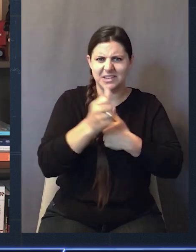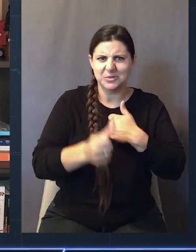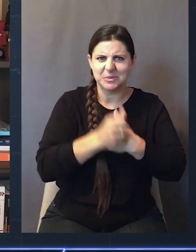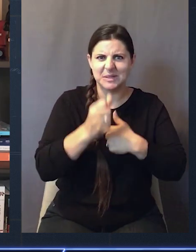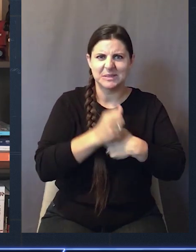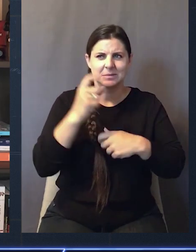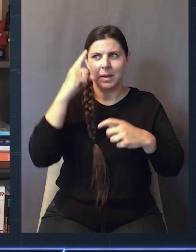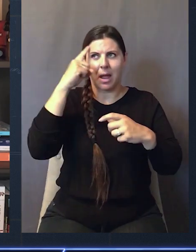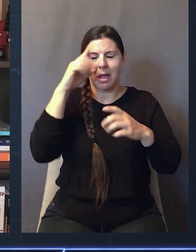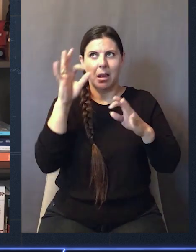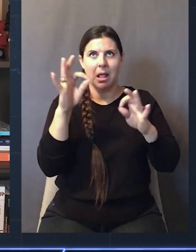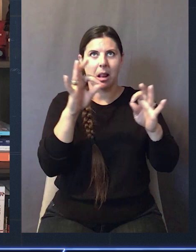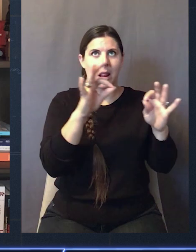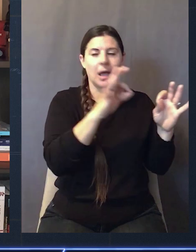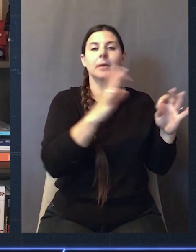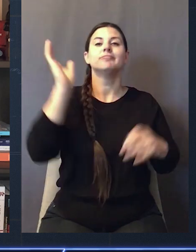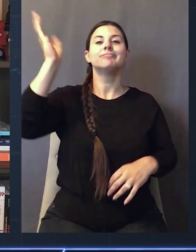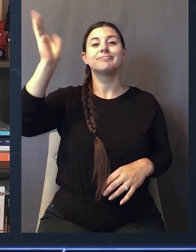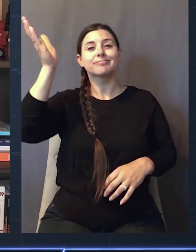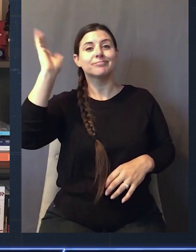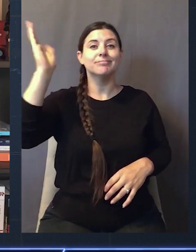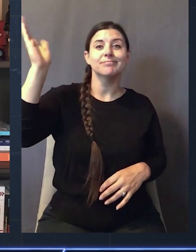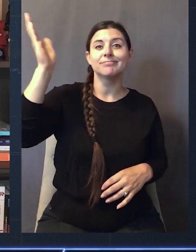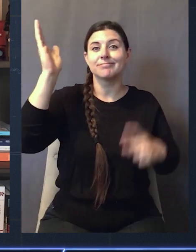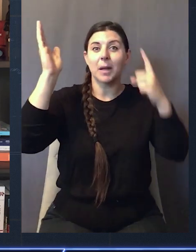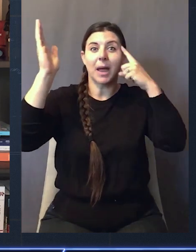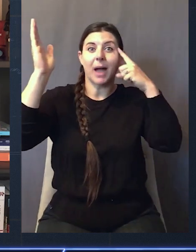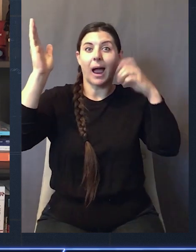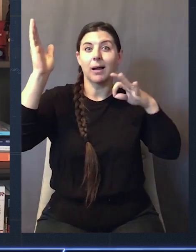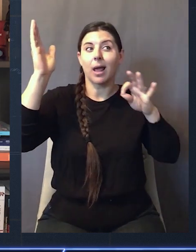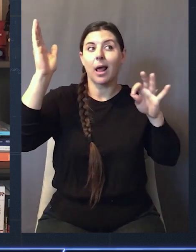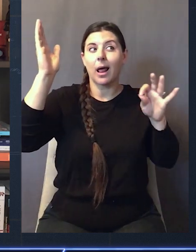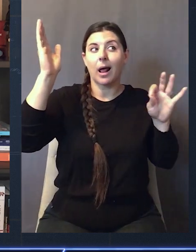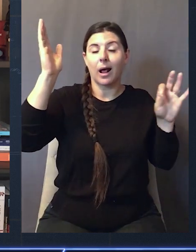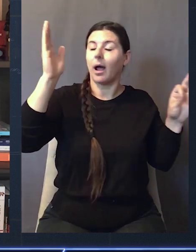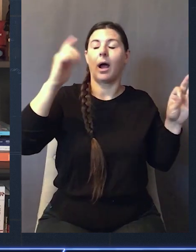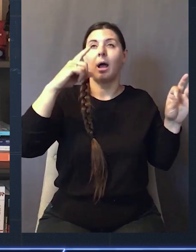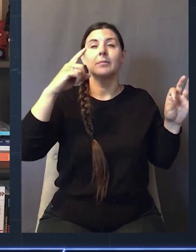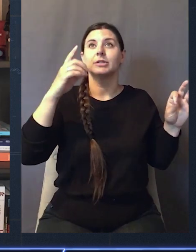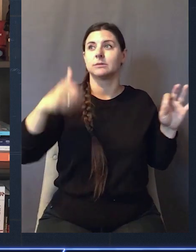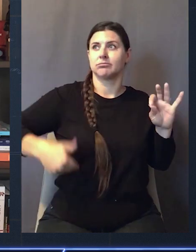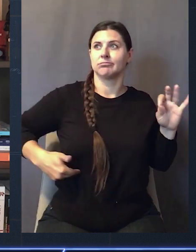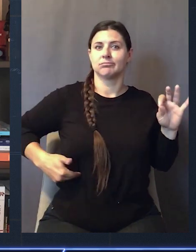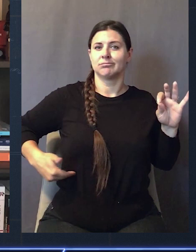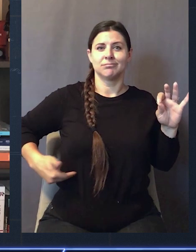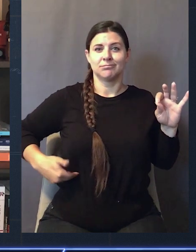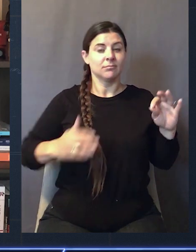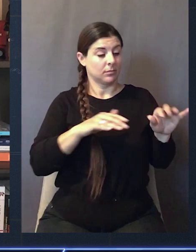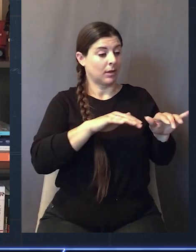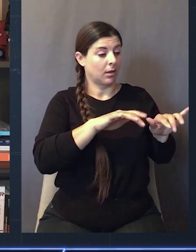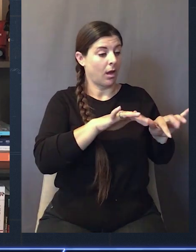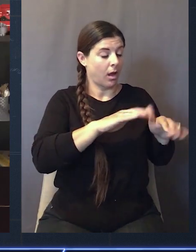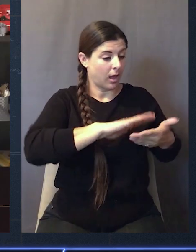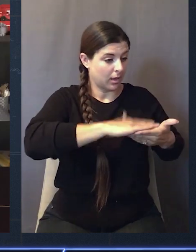actually really dangerous. As I'm speaking, I'm up there in front of the audience. I almost, without thinking, because I'm kind of speaking on